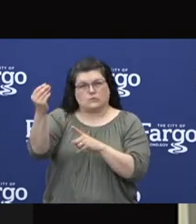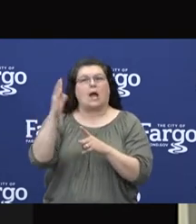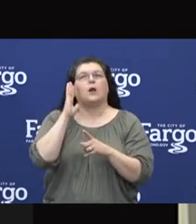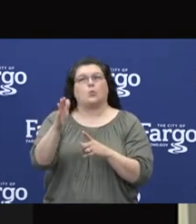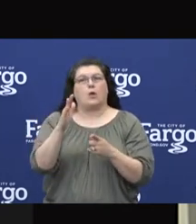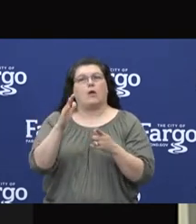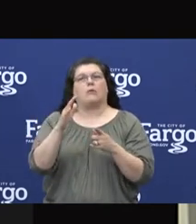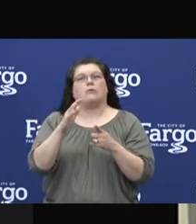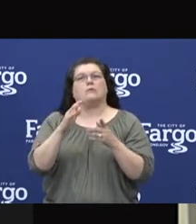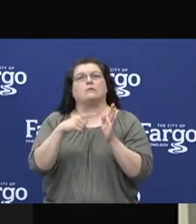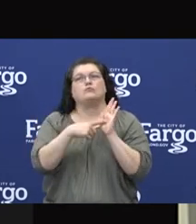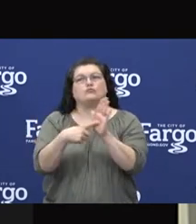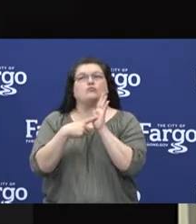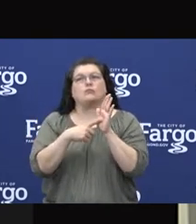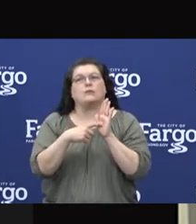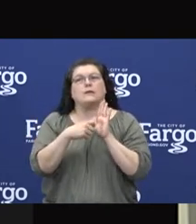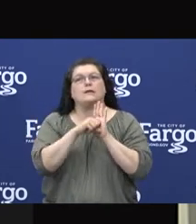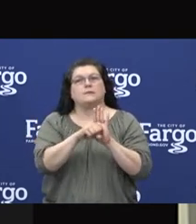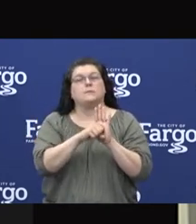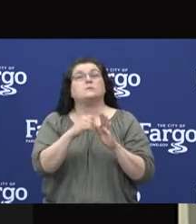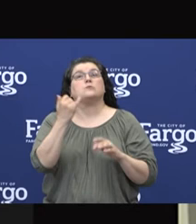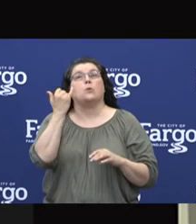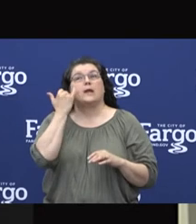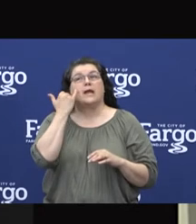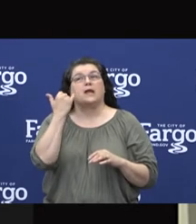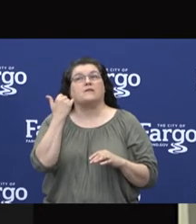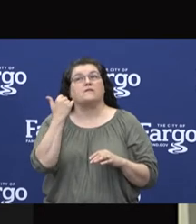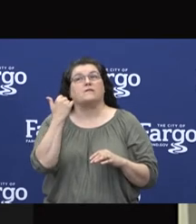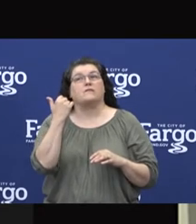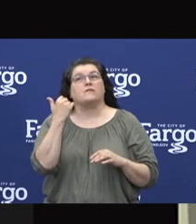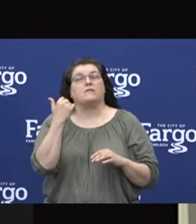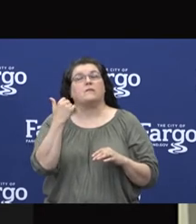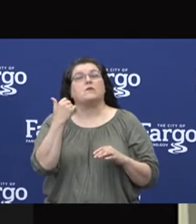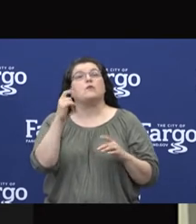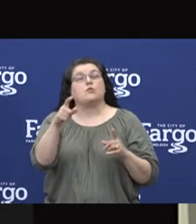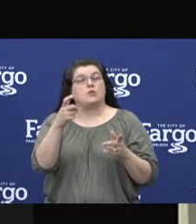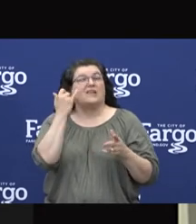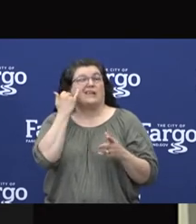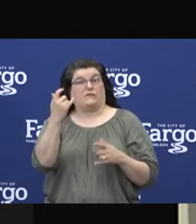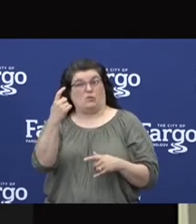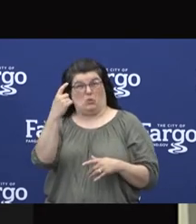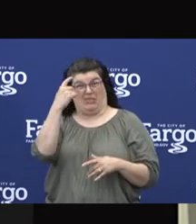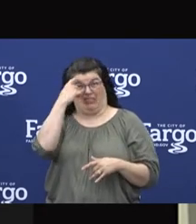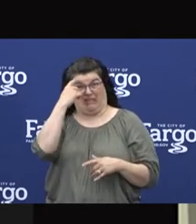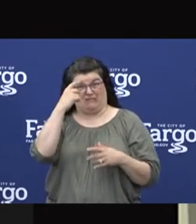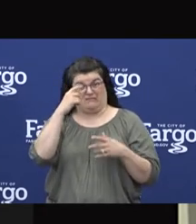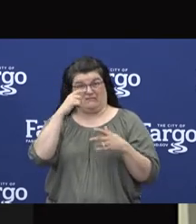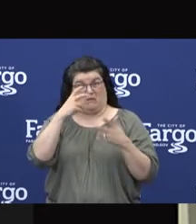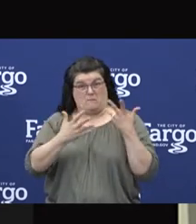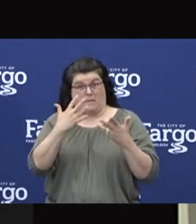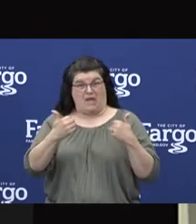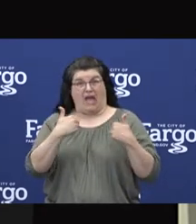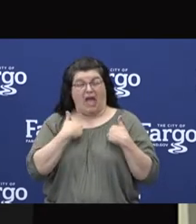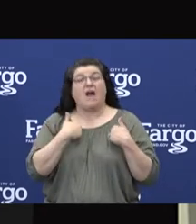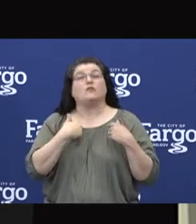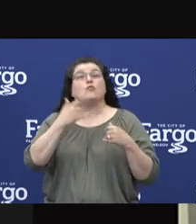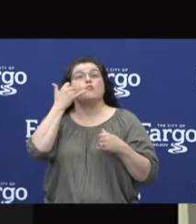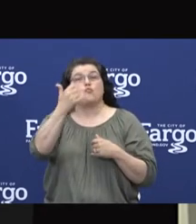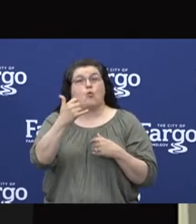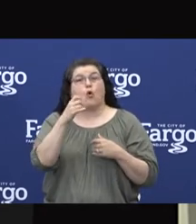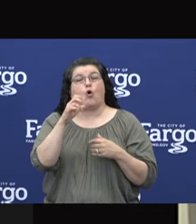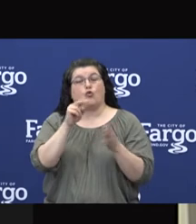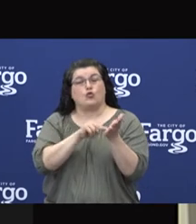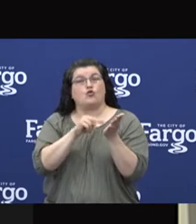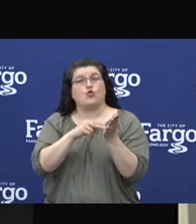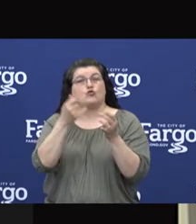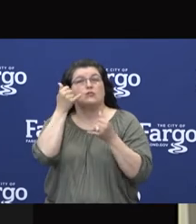health care provider and or our MySanford nurse line to be screened to see if you need to be scheduled